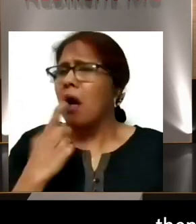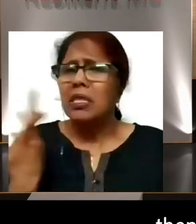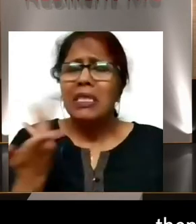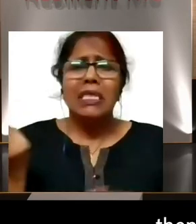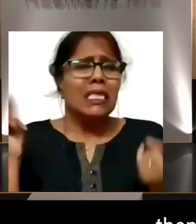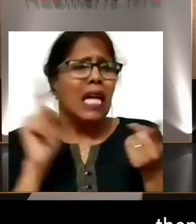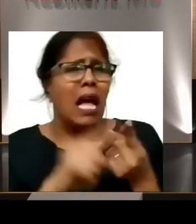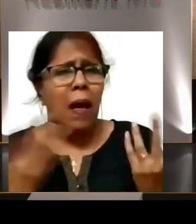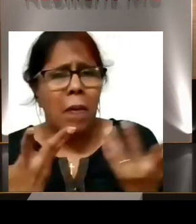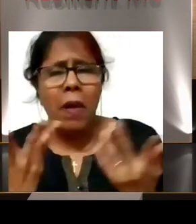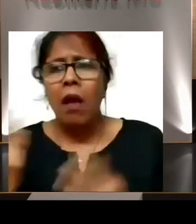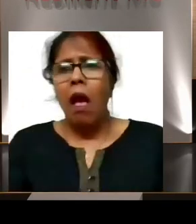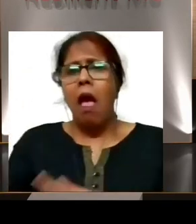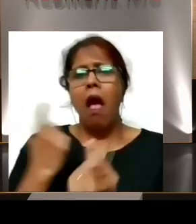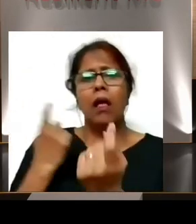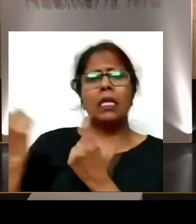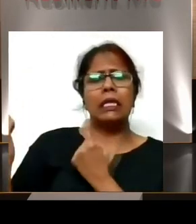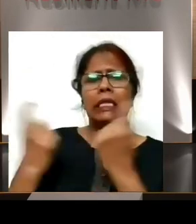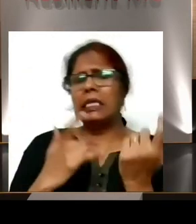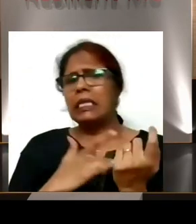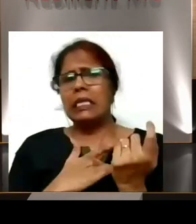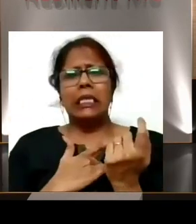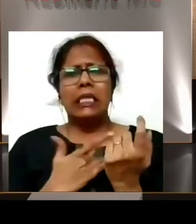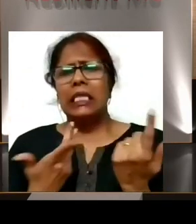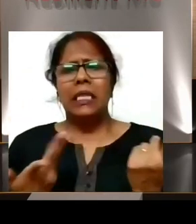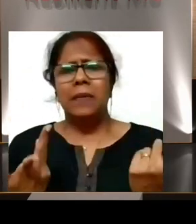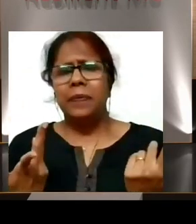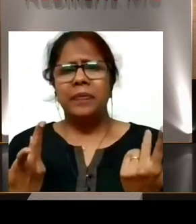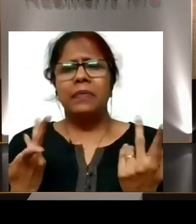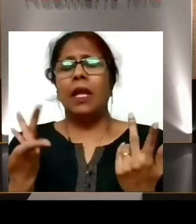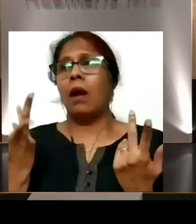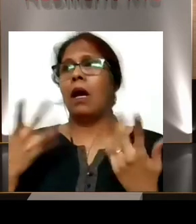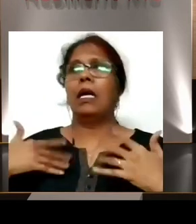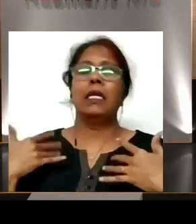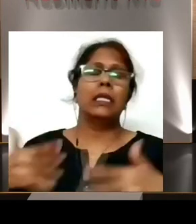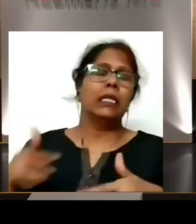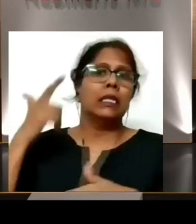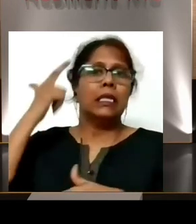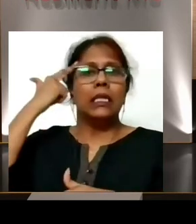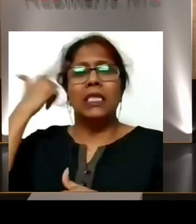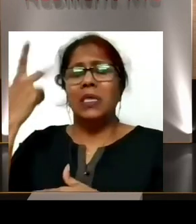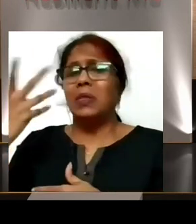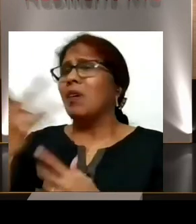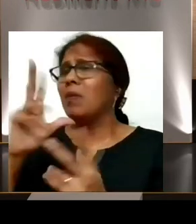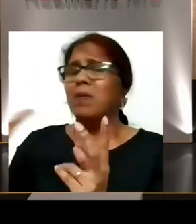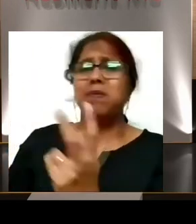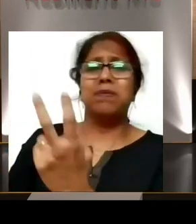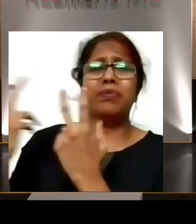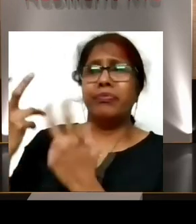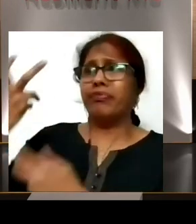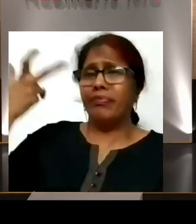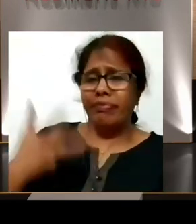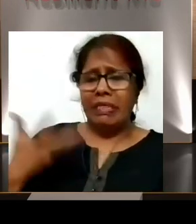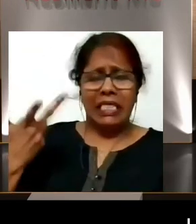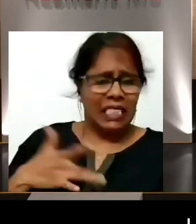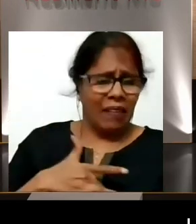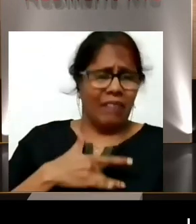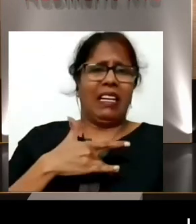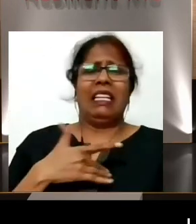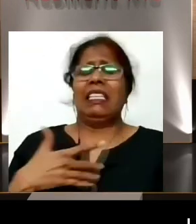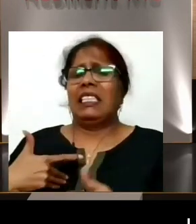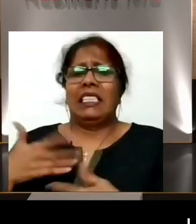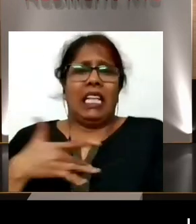me exactly. And I really felt that, oh my God, I am getting so much of attention, so unnecessary attention.